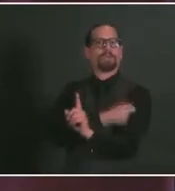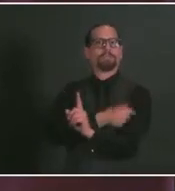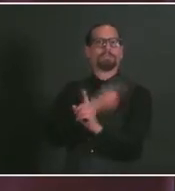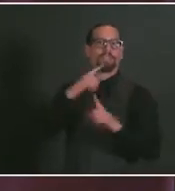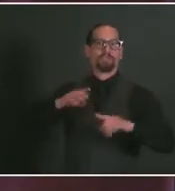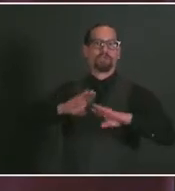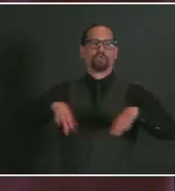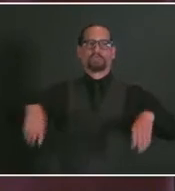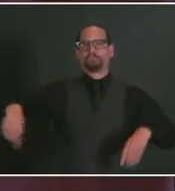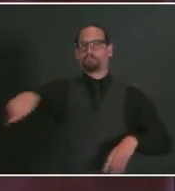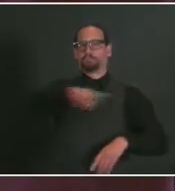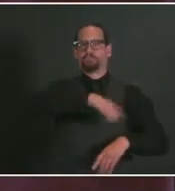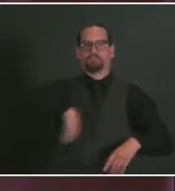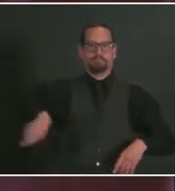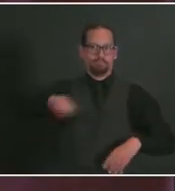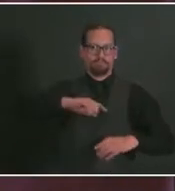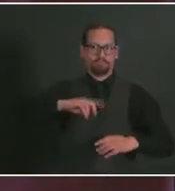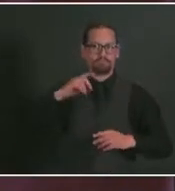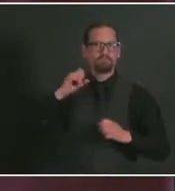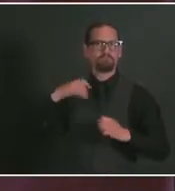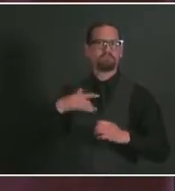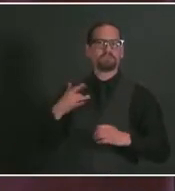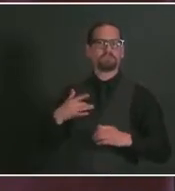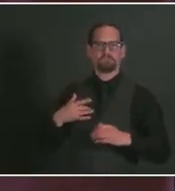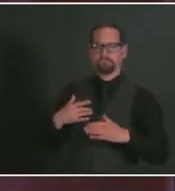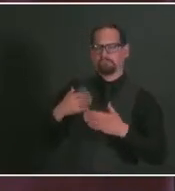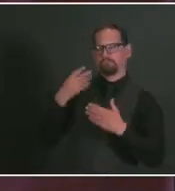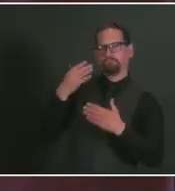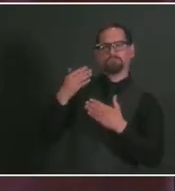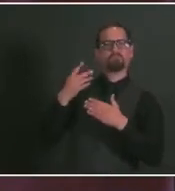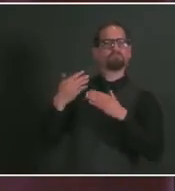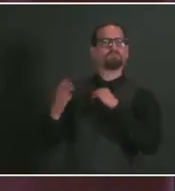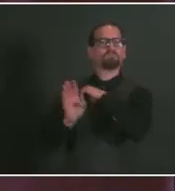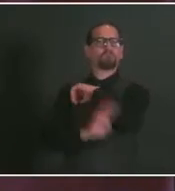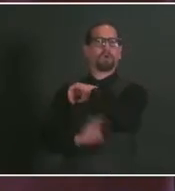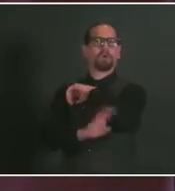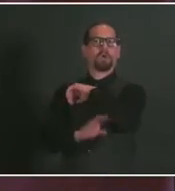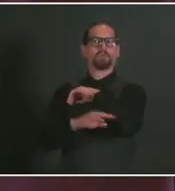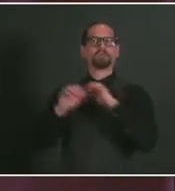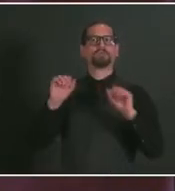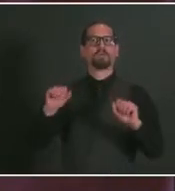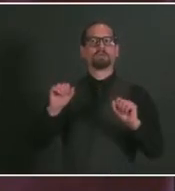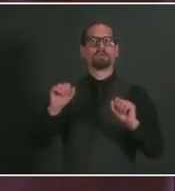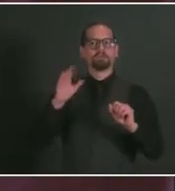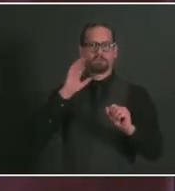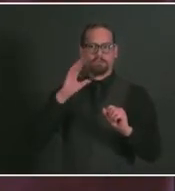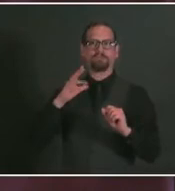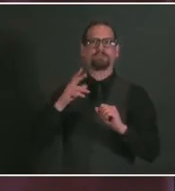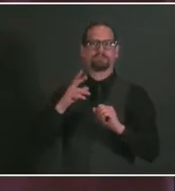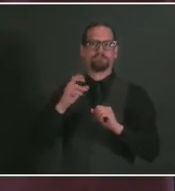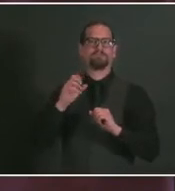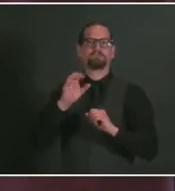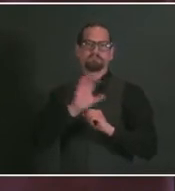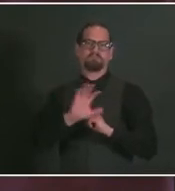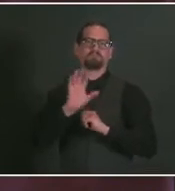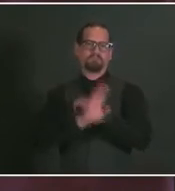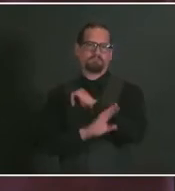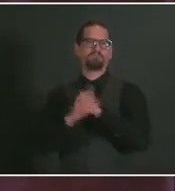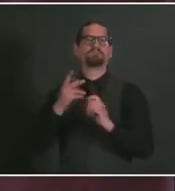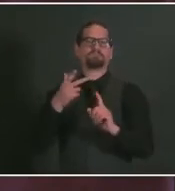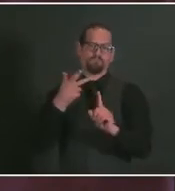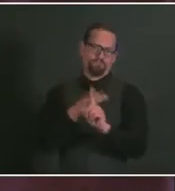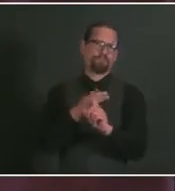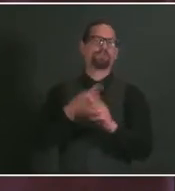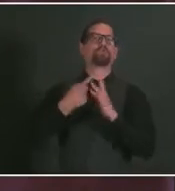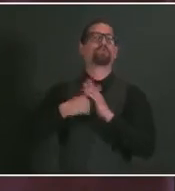authorized for younger children by this fall, and Pfizer has mentioned potentially in the month of September. I've already had the discussion with my daughter,